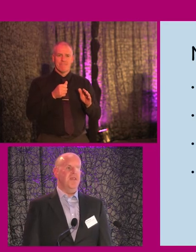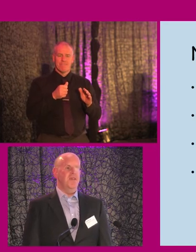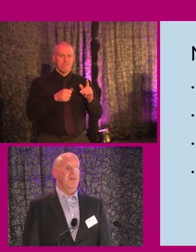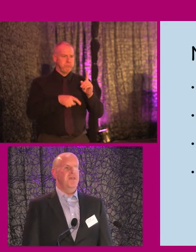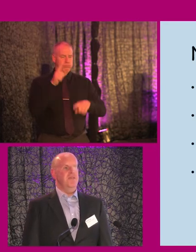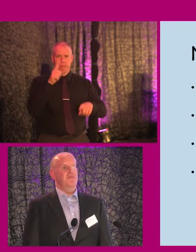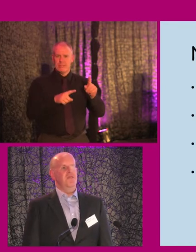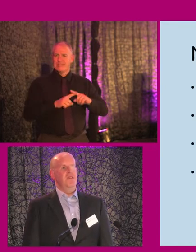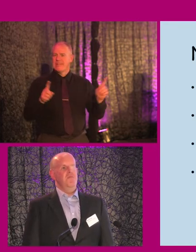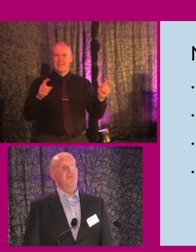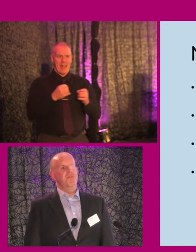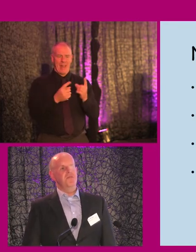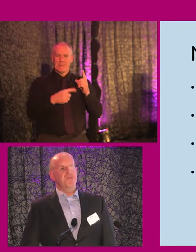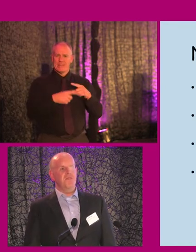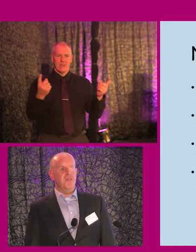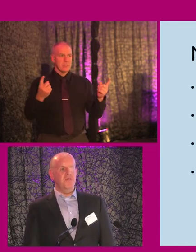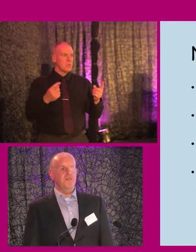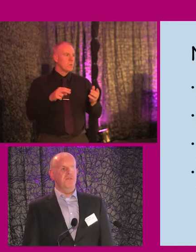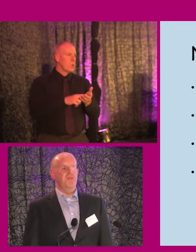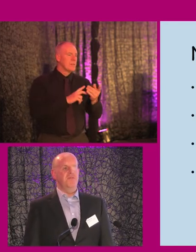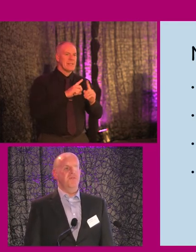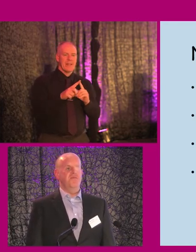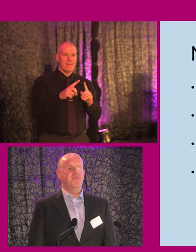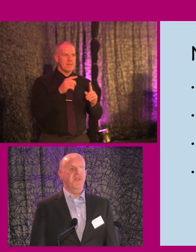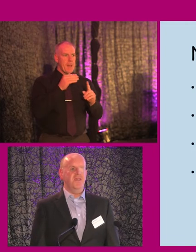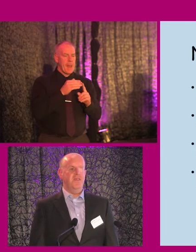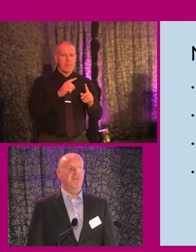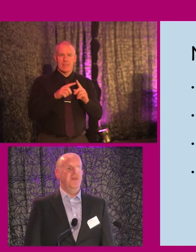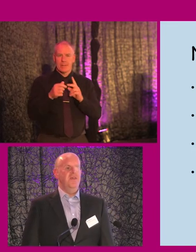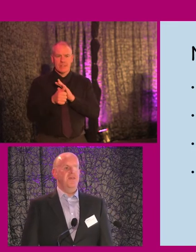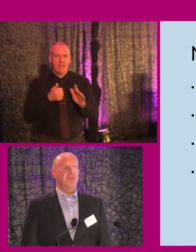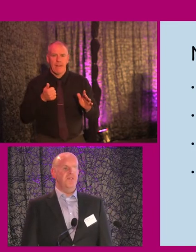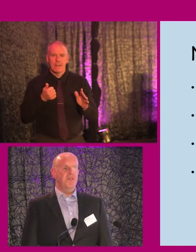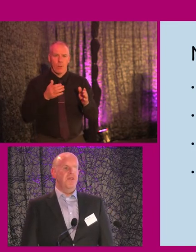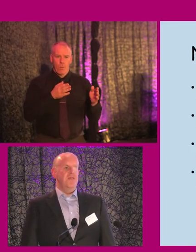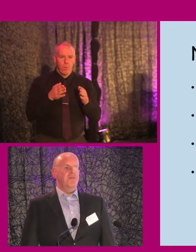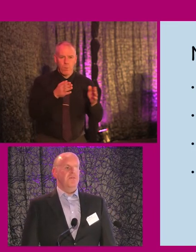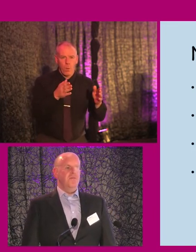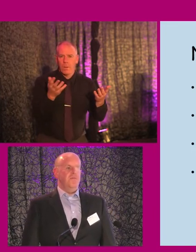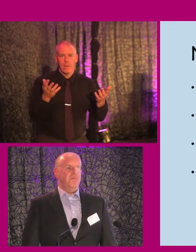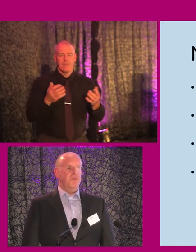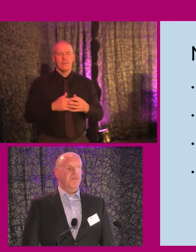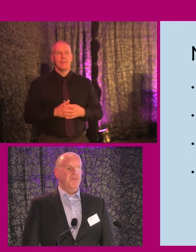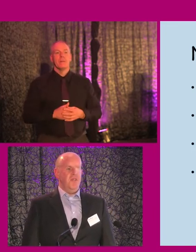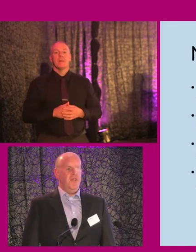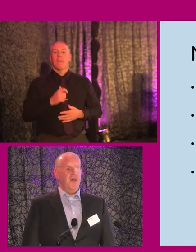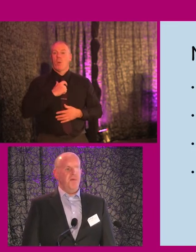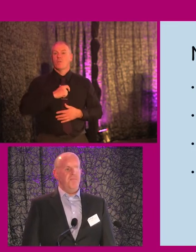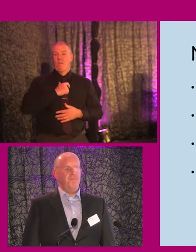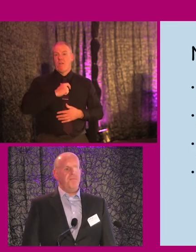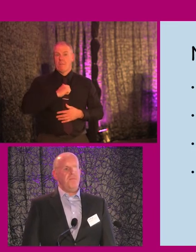in navigating is different. People use different cues, people use different techniques, etc. So personally,